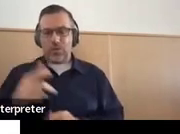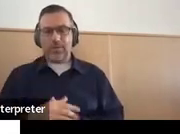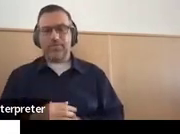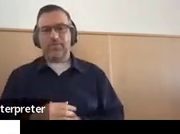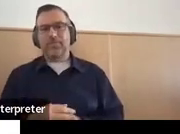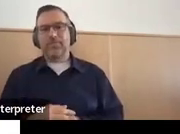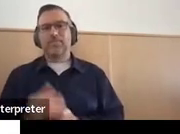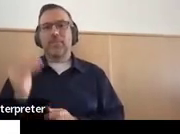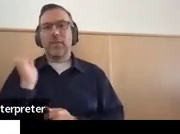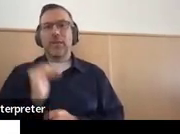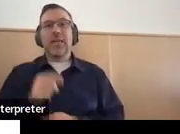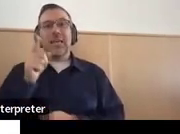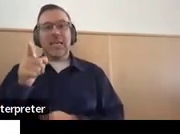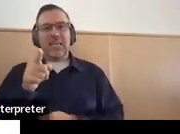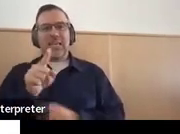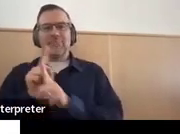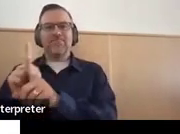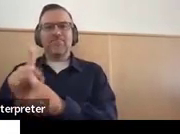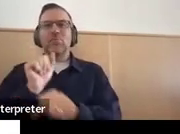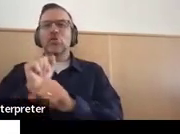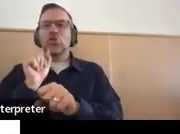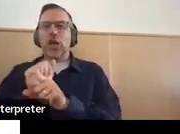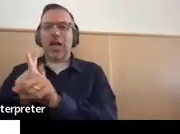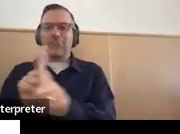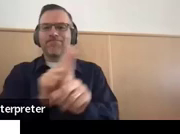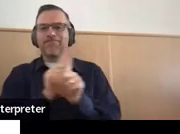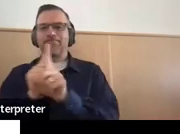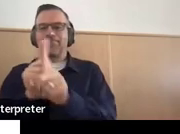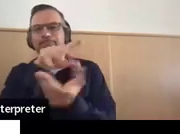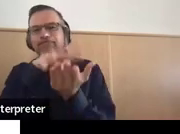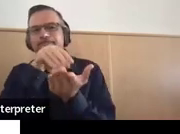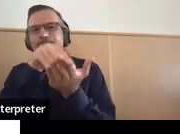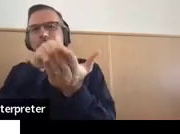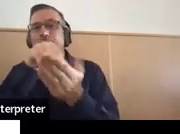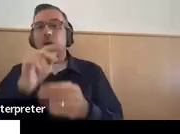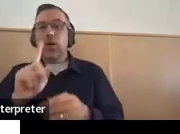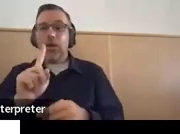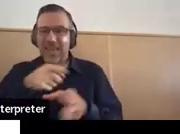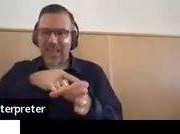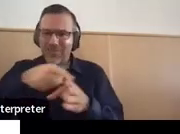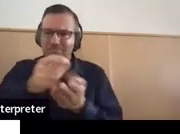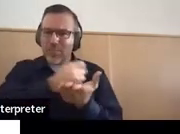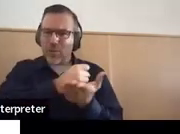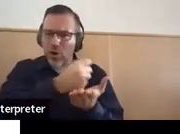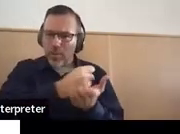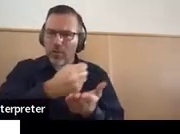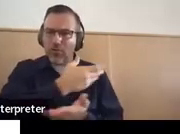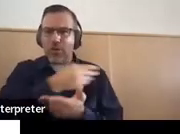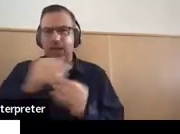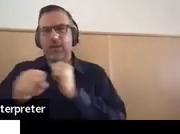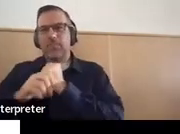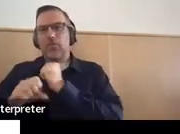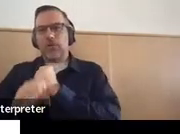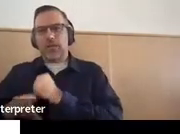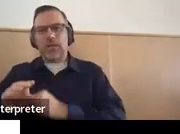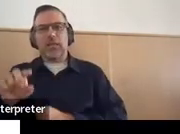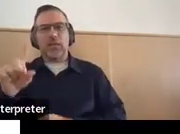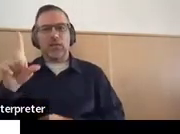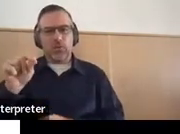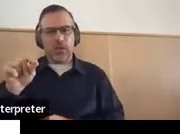And he job shadowed or he's going to job shadow individuals in carpentry and marketing in 2022.